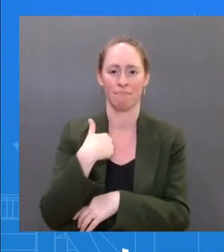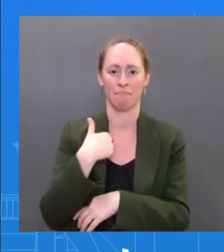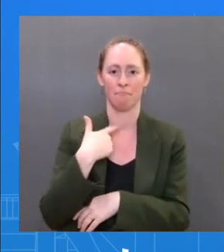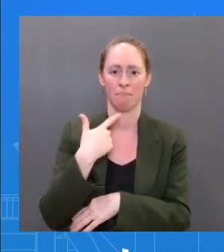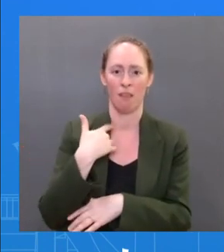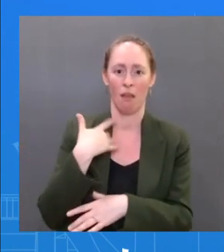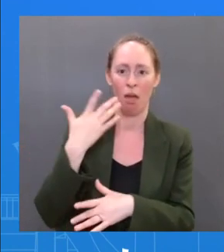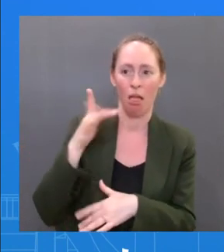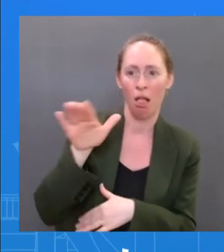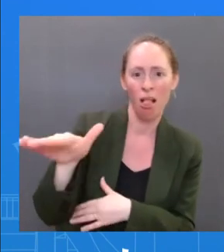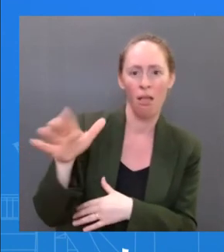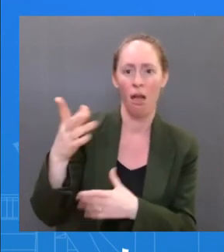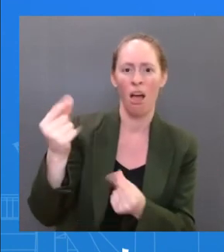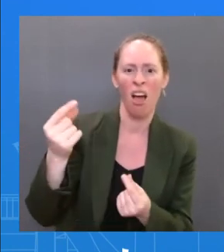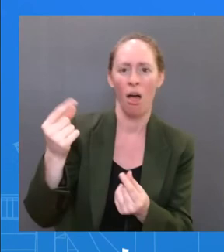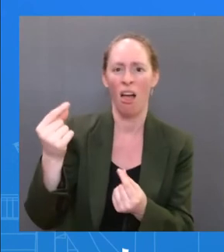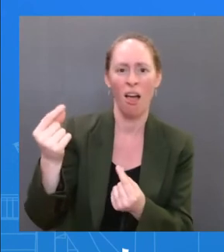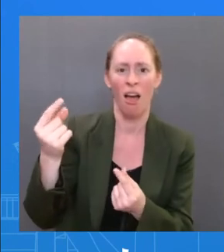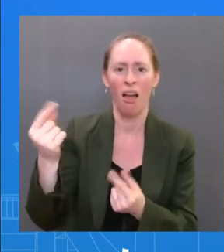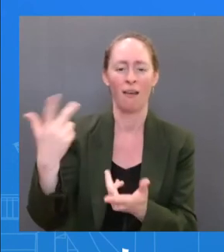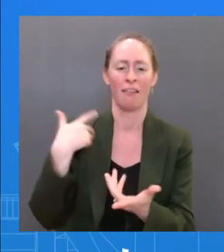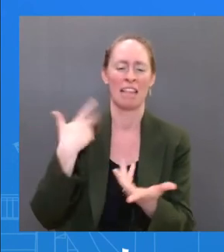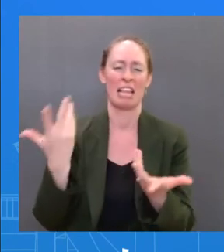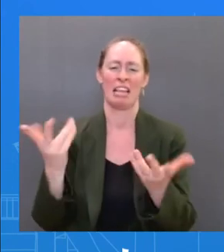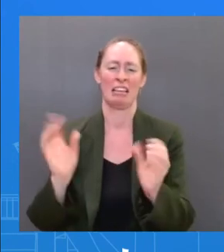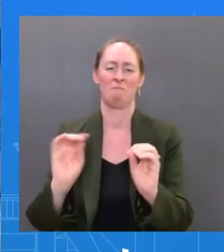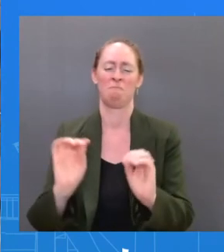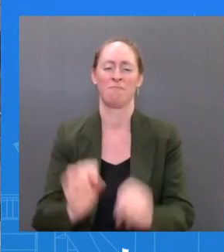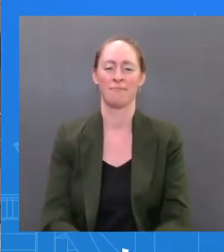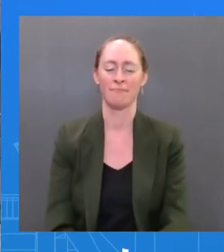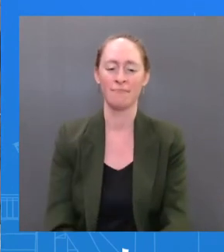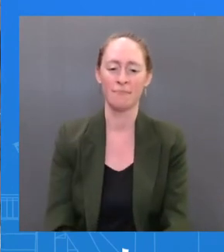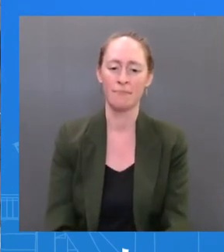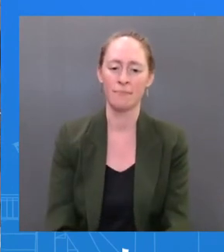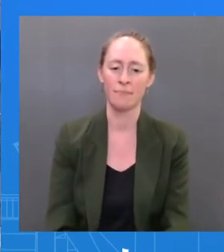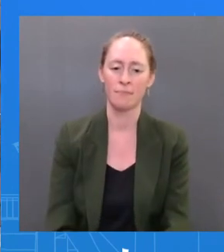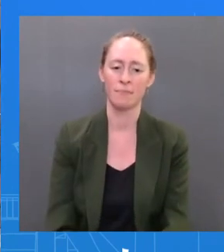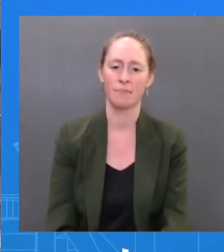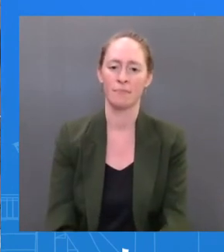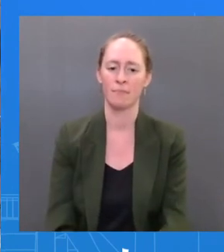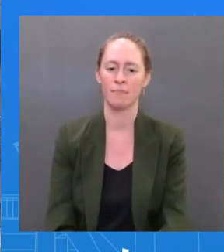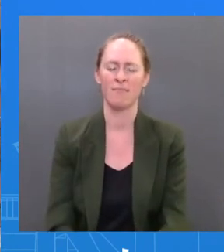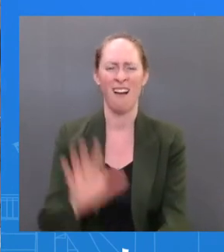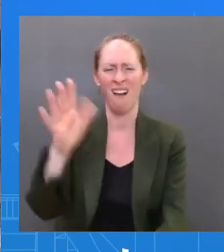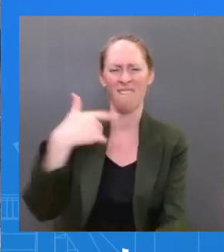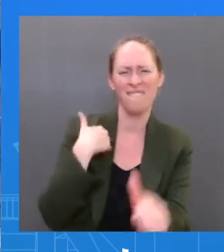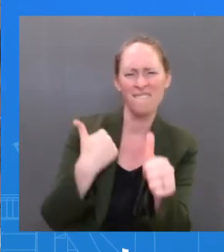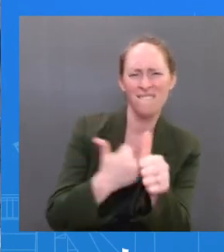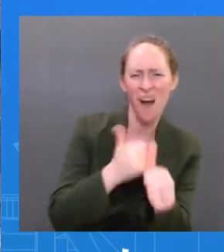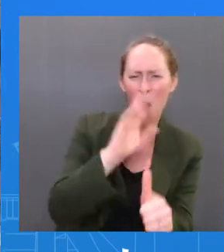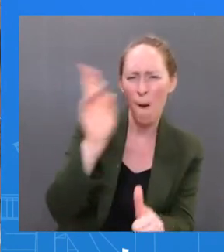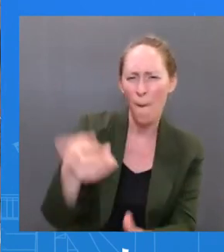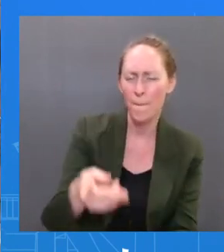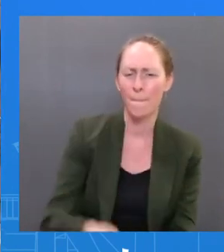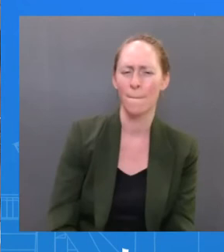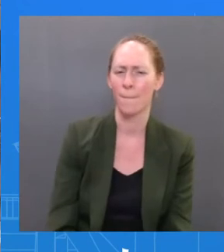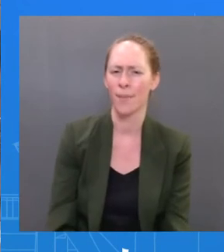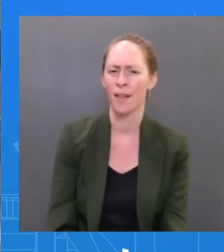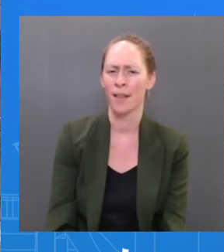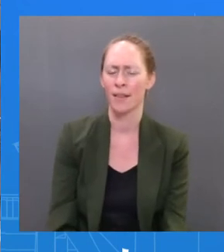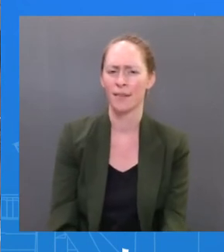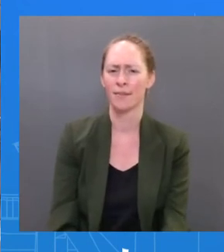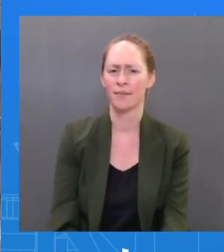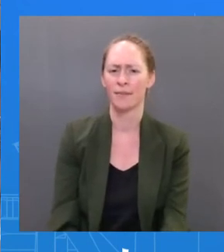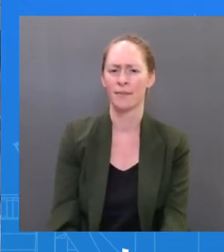back. I don't know if you have anything. Go ahead. The I have a follow-up. And then on masks, the President wears a mask, is well protected, but he's still got